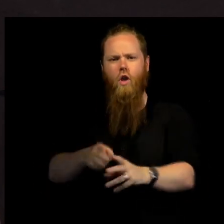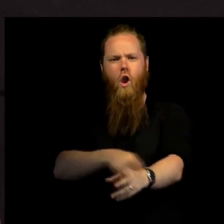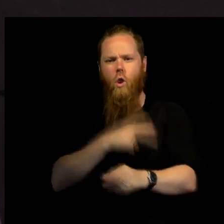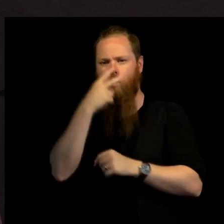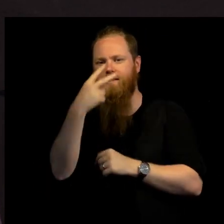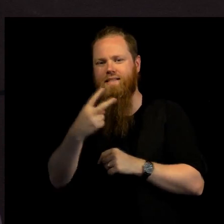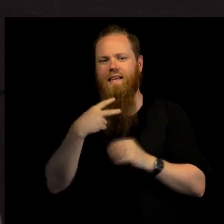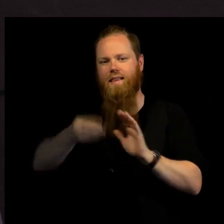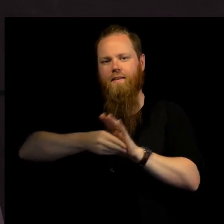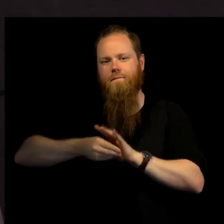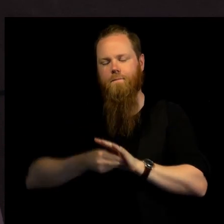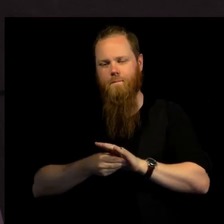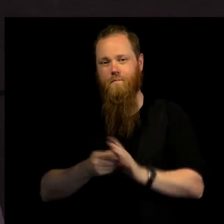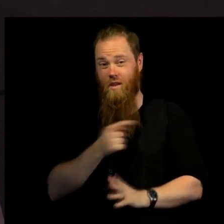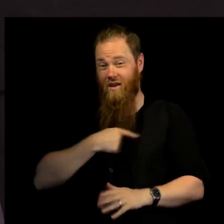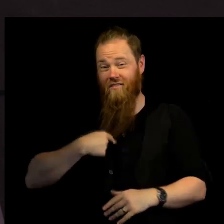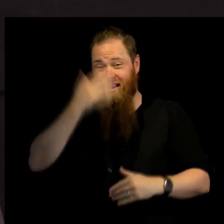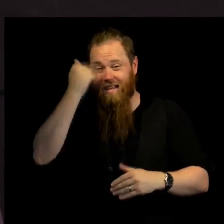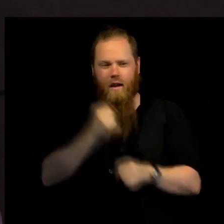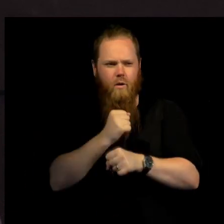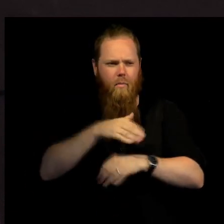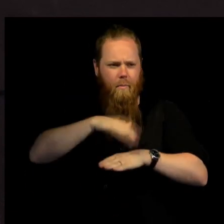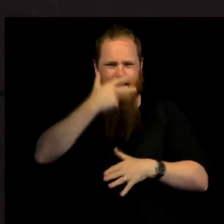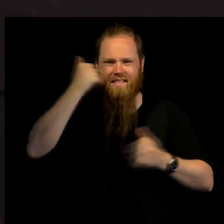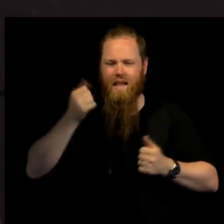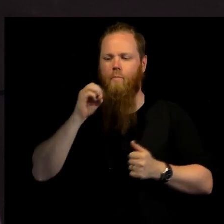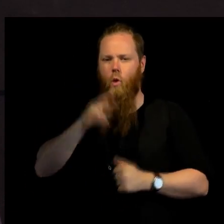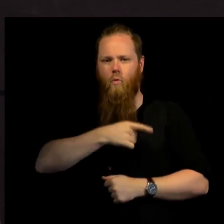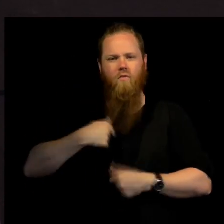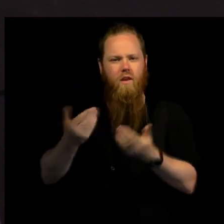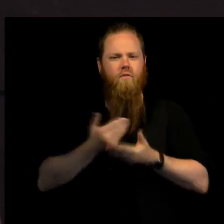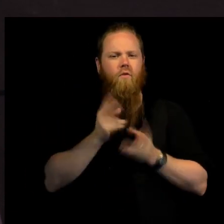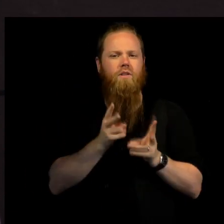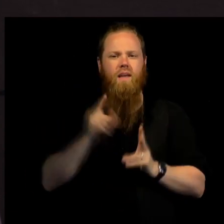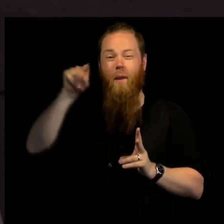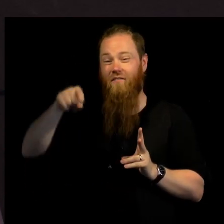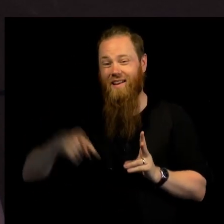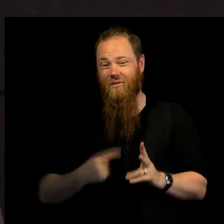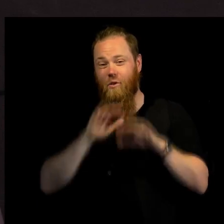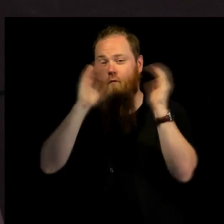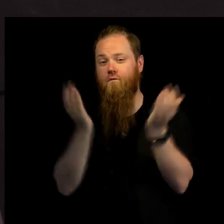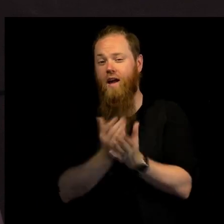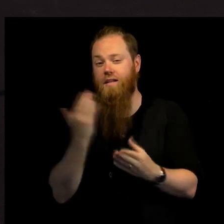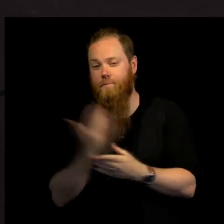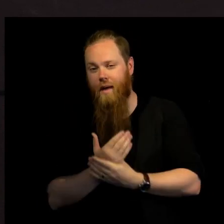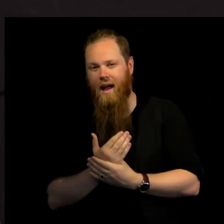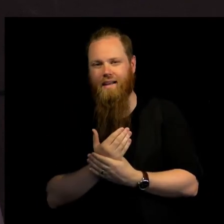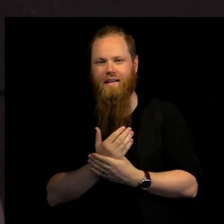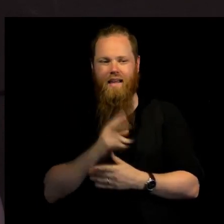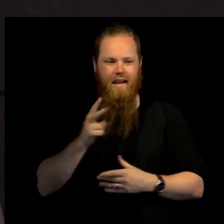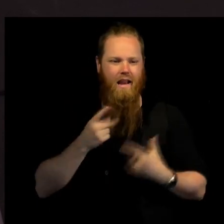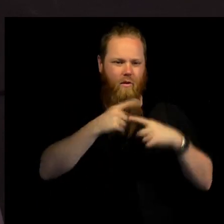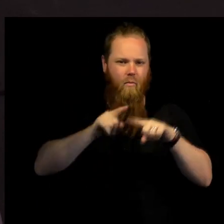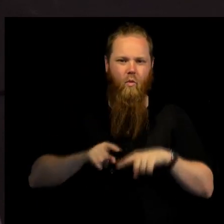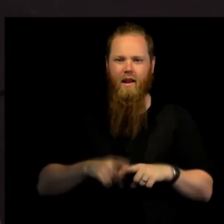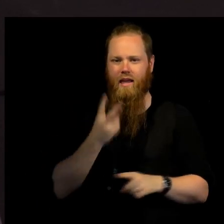also act much quicker and improve our coordination if we were given the same conditions as the World Bank or the different vertical funds